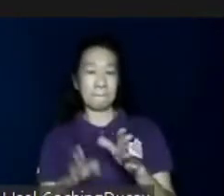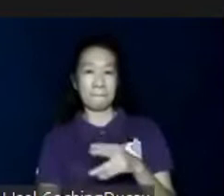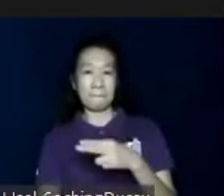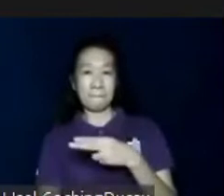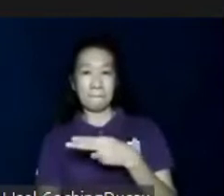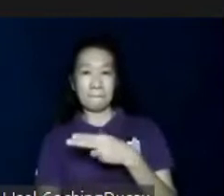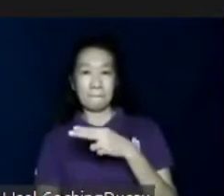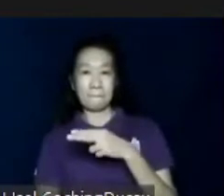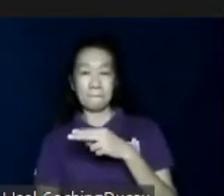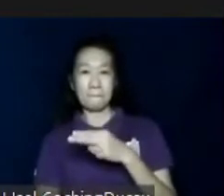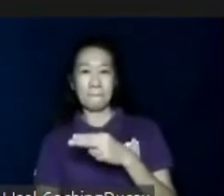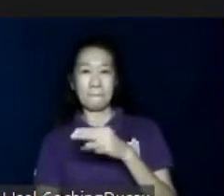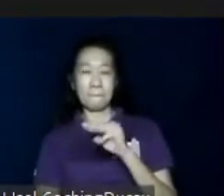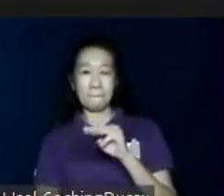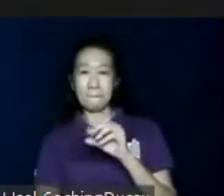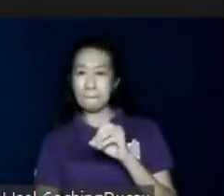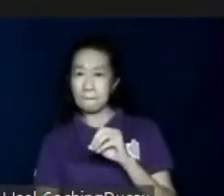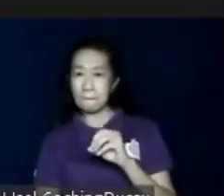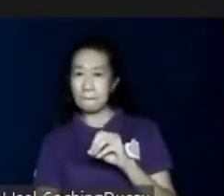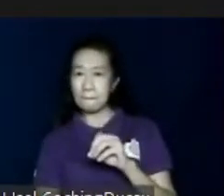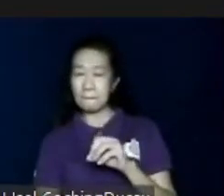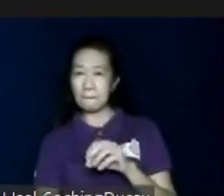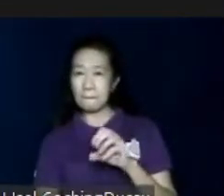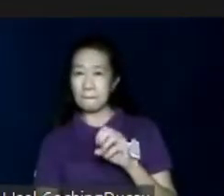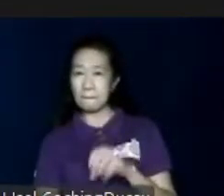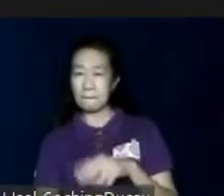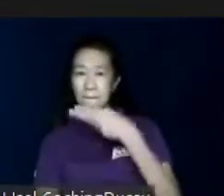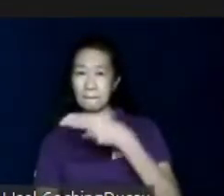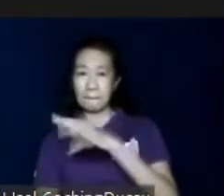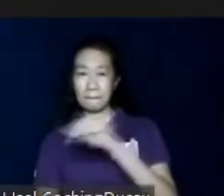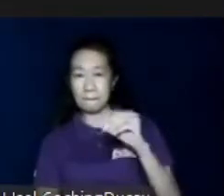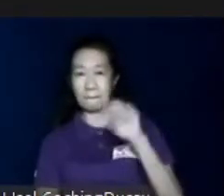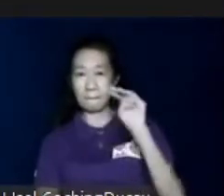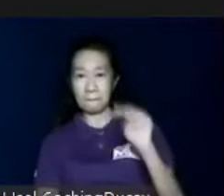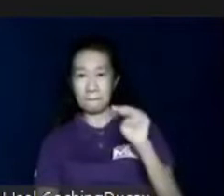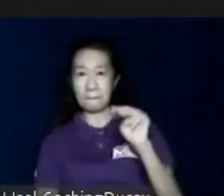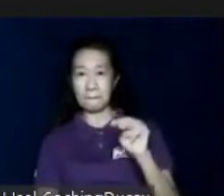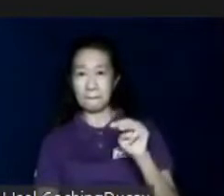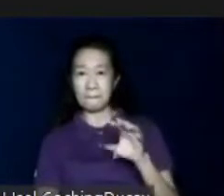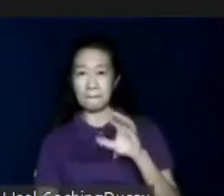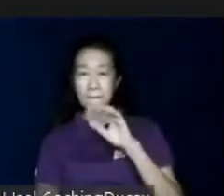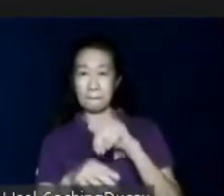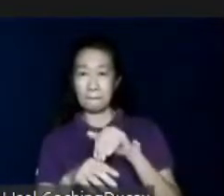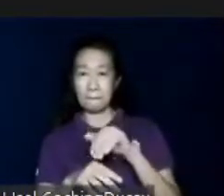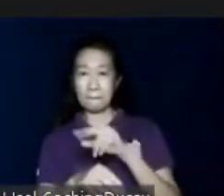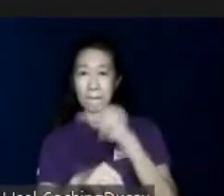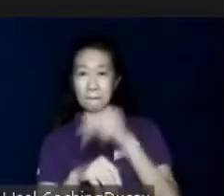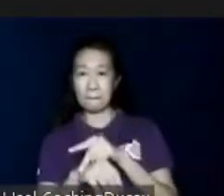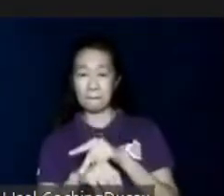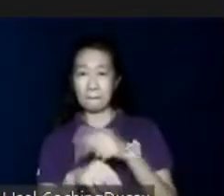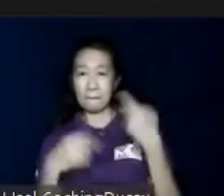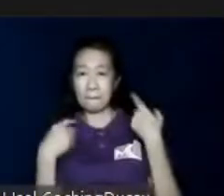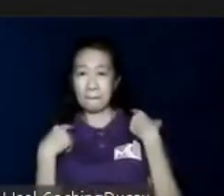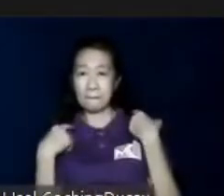H&M here, but it is a Swedish corporation. H&M are actually in the Philippines. We've already reached